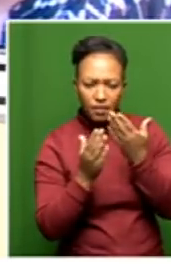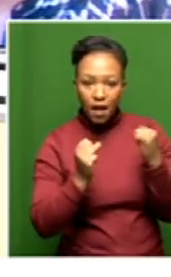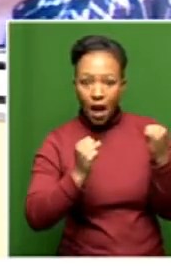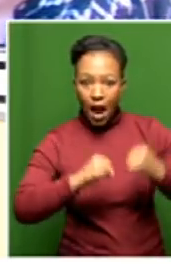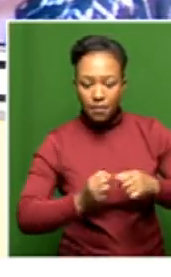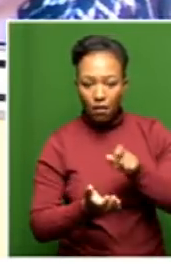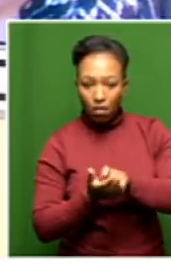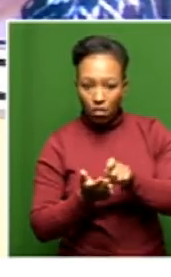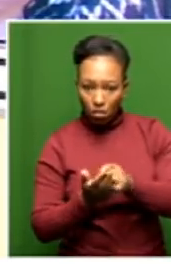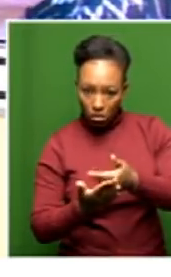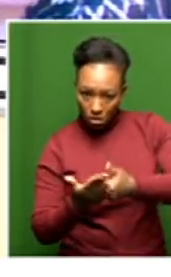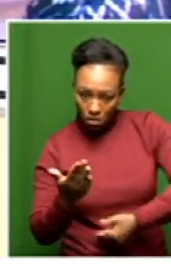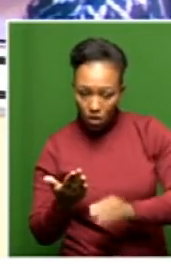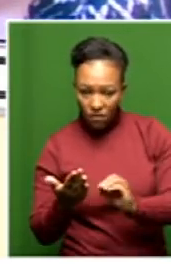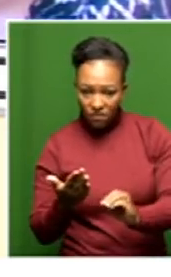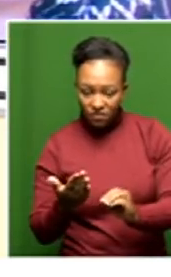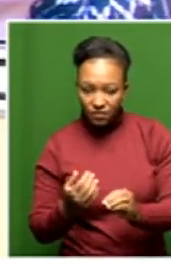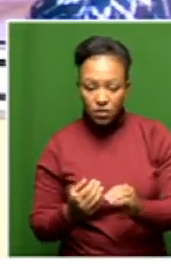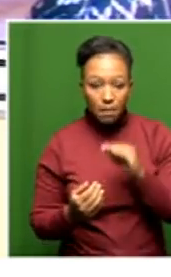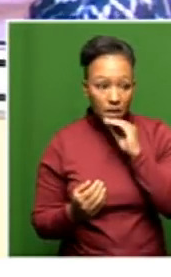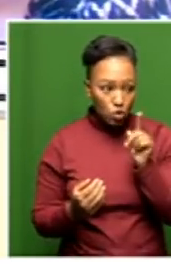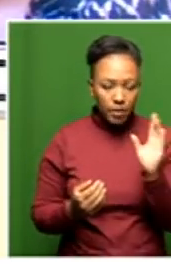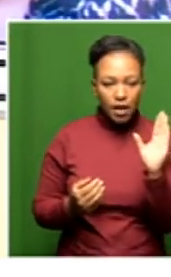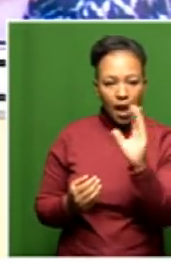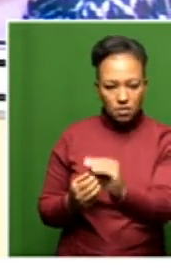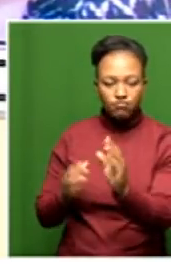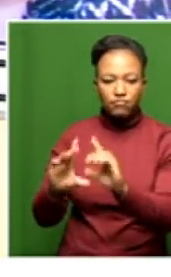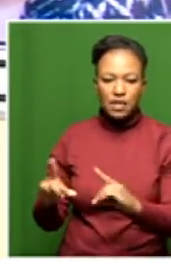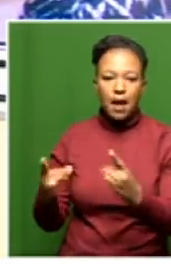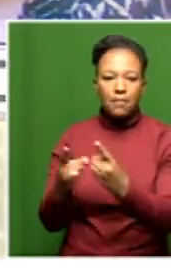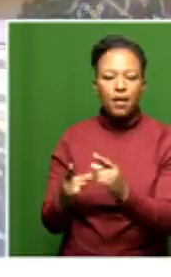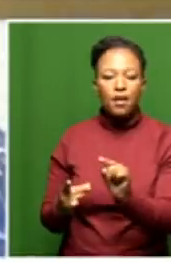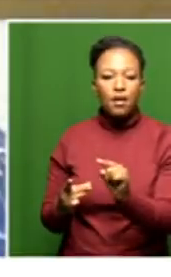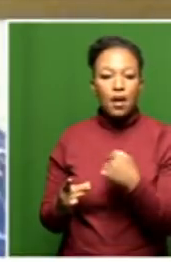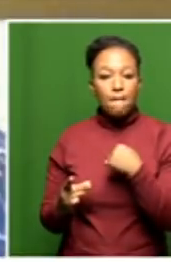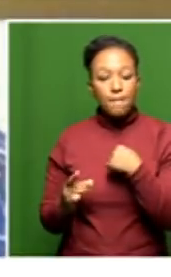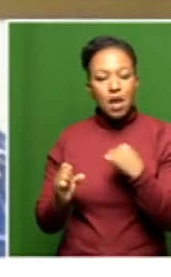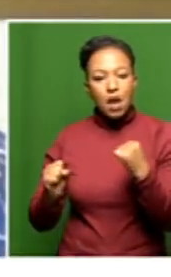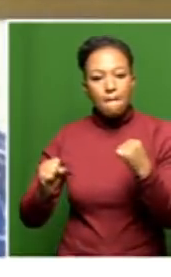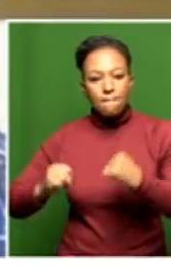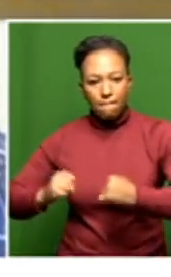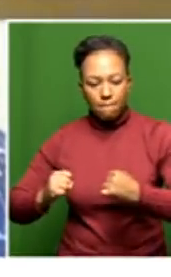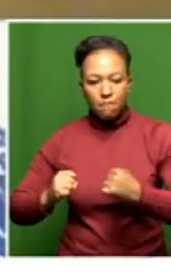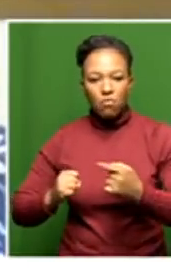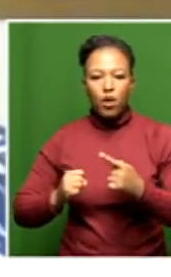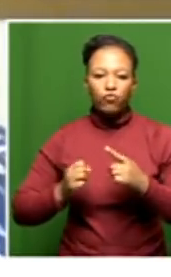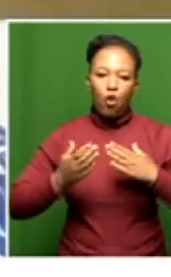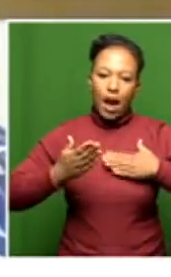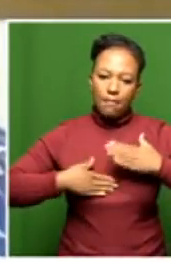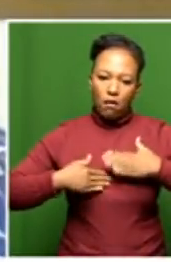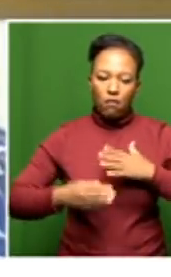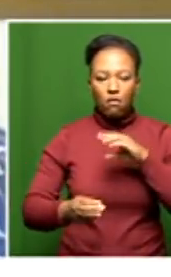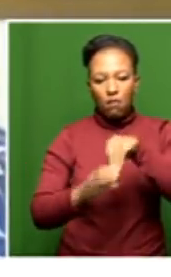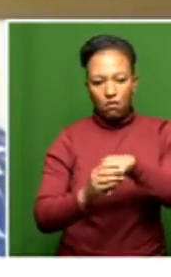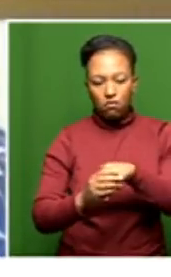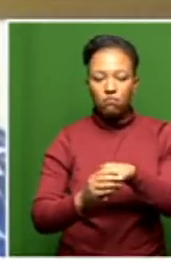You will have to discuss this with the department. I agreed to be the administrator. We